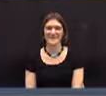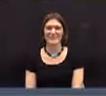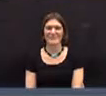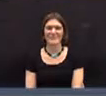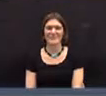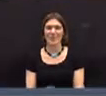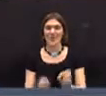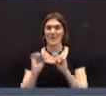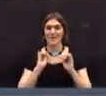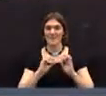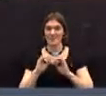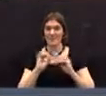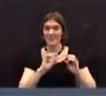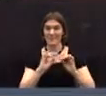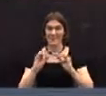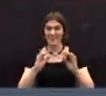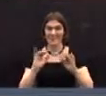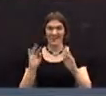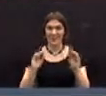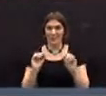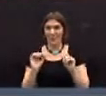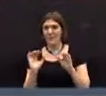Okay, so there is...